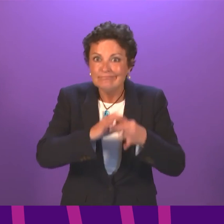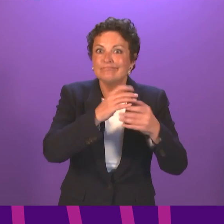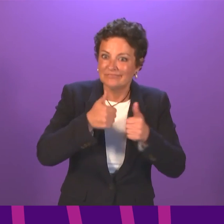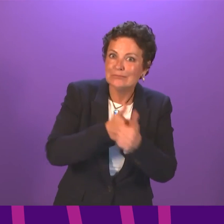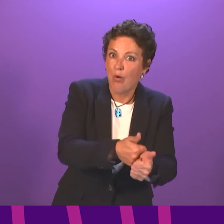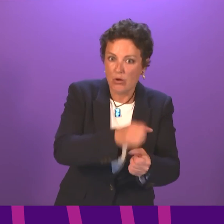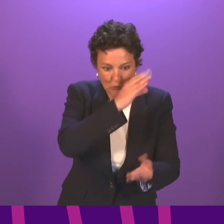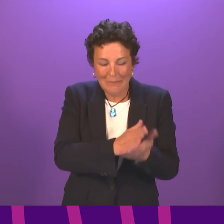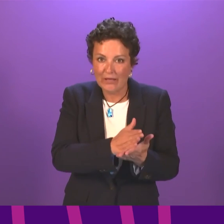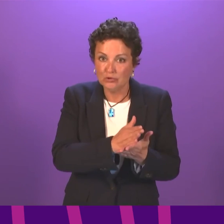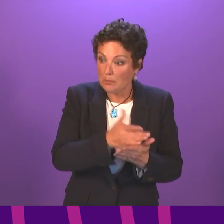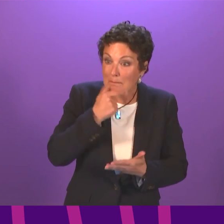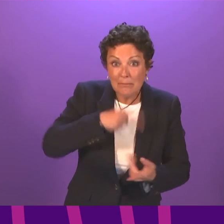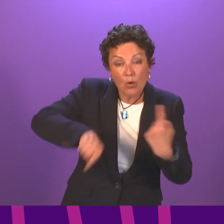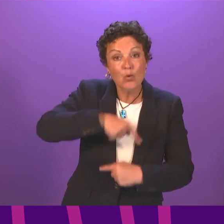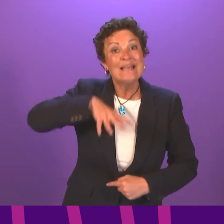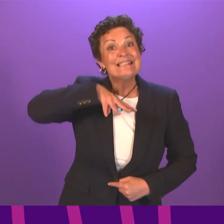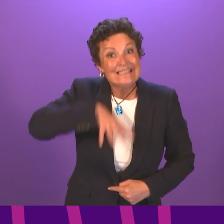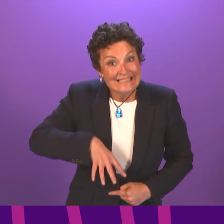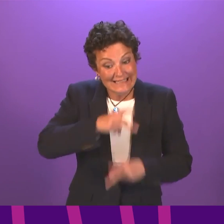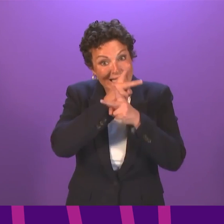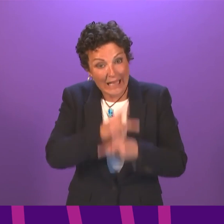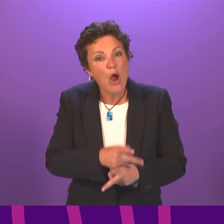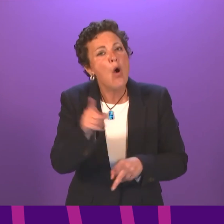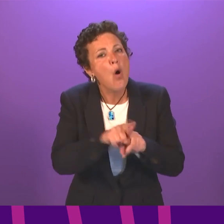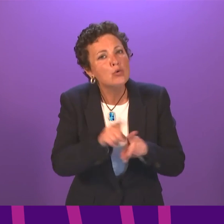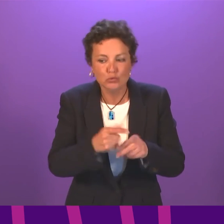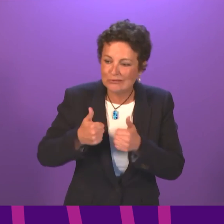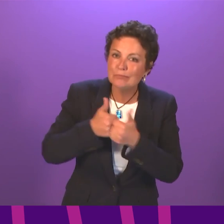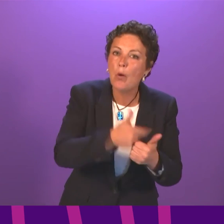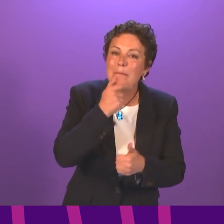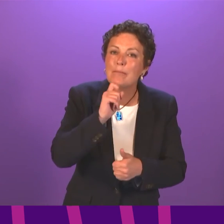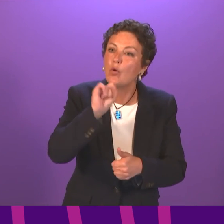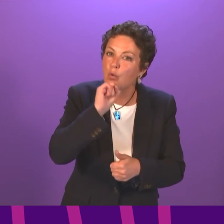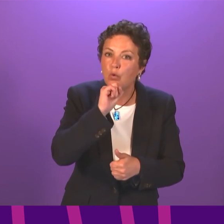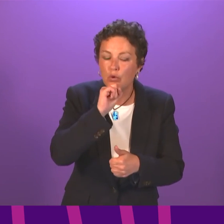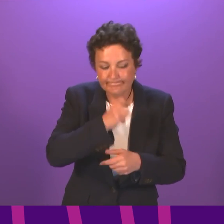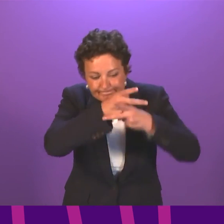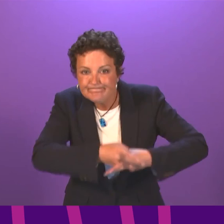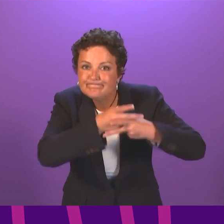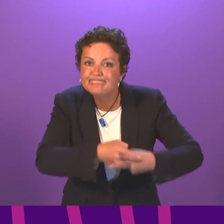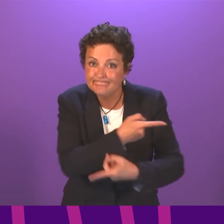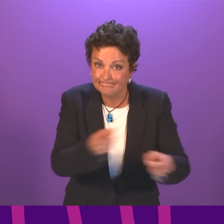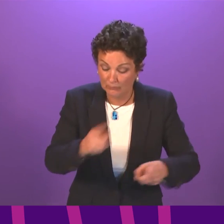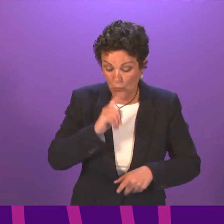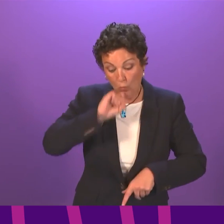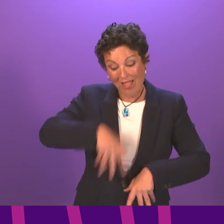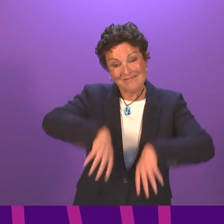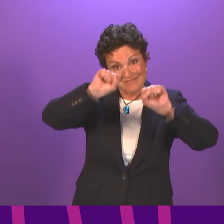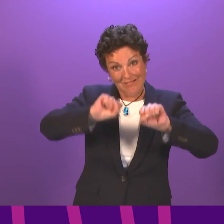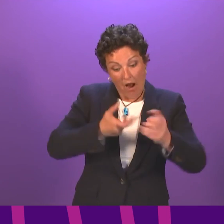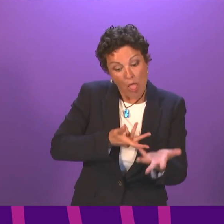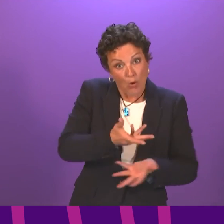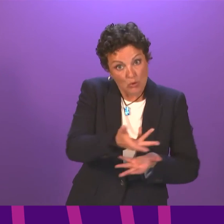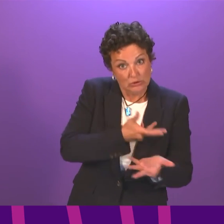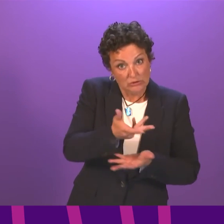and those needing care is vital. In terms of the update in the first 100 days of this administration we will start the consultation on the necessary